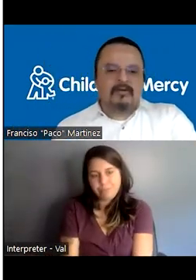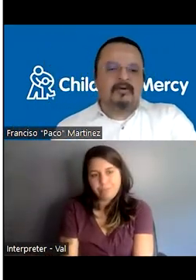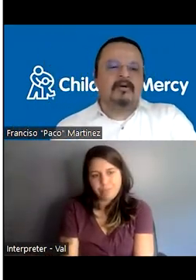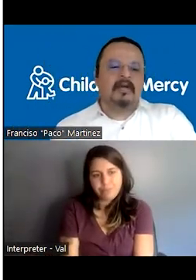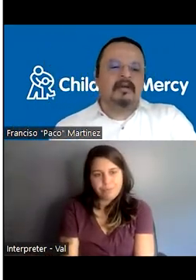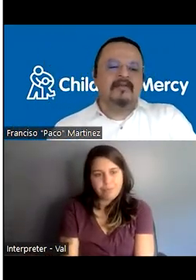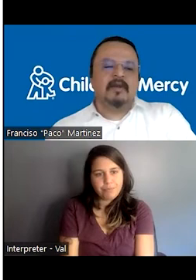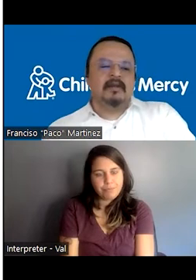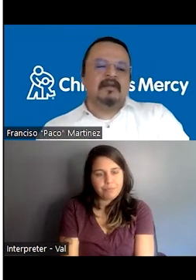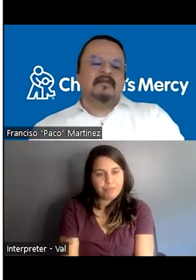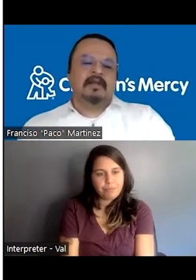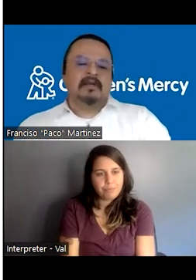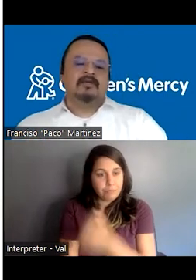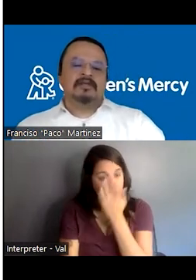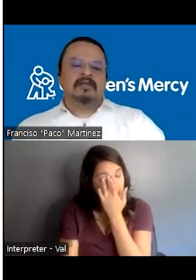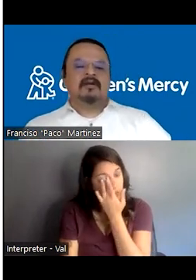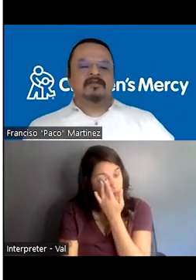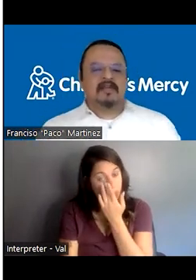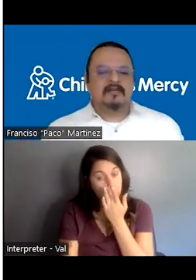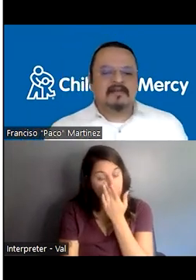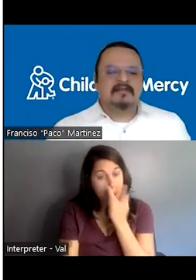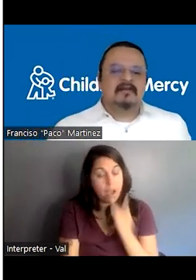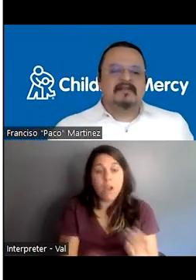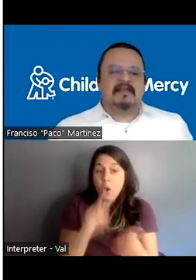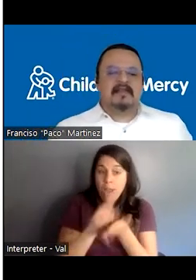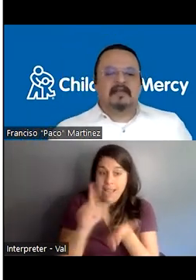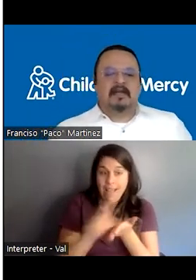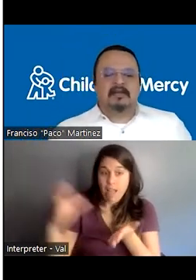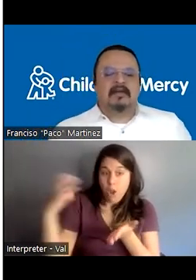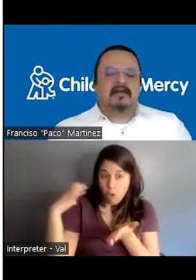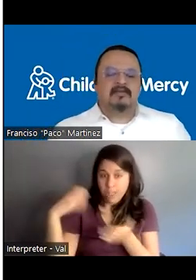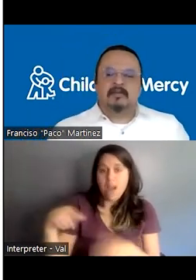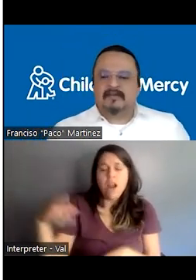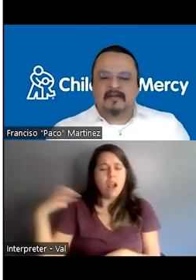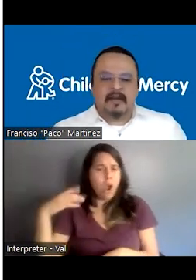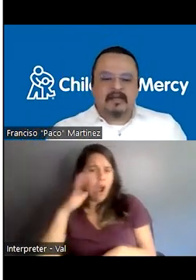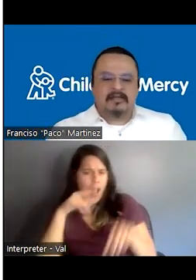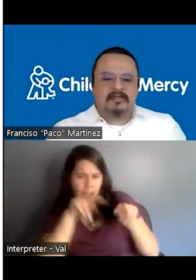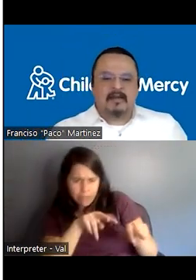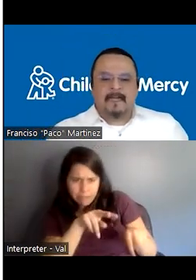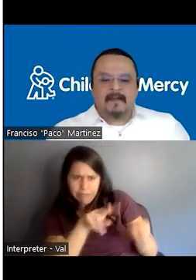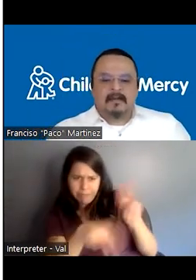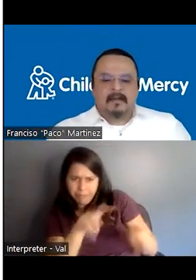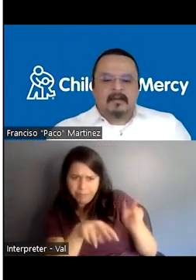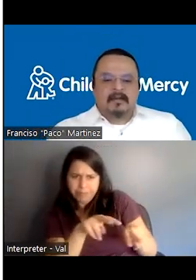So in this, in this weekly coaching, the coach observes and serves as a safety net during actual visits in Spanish.